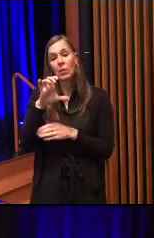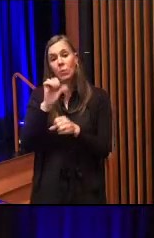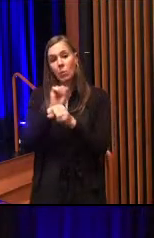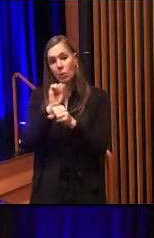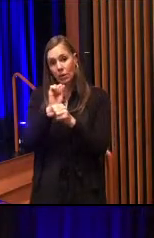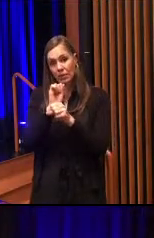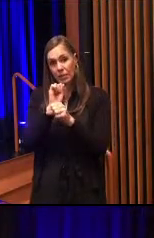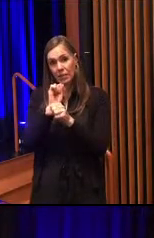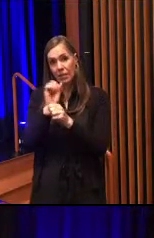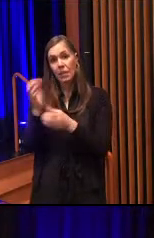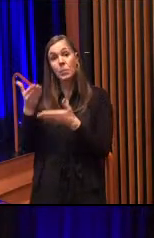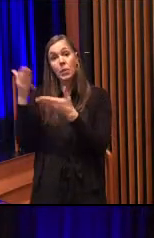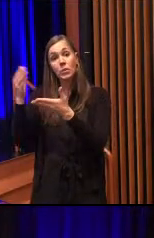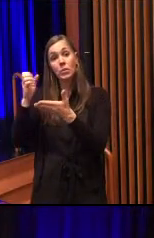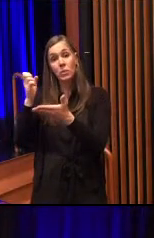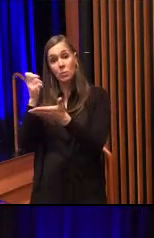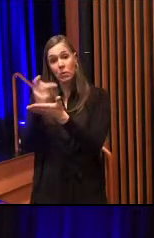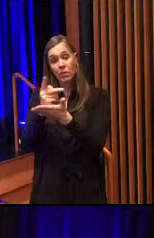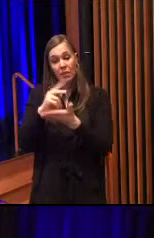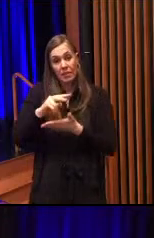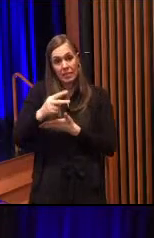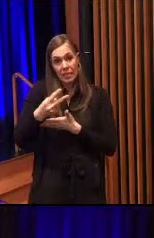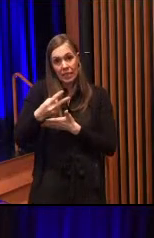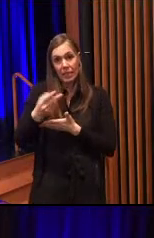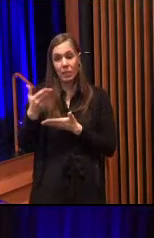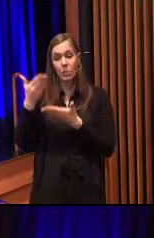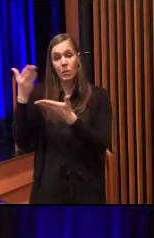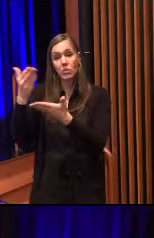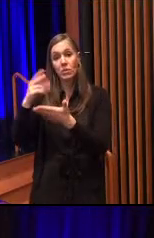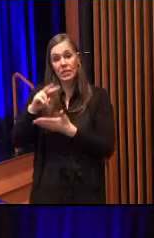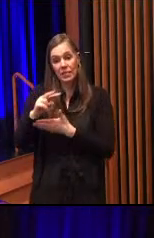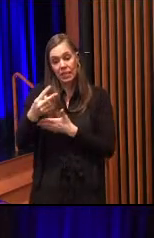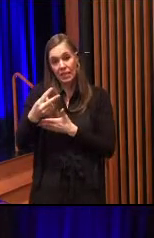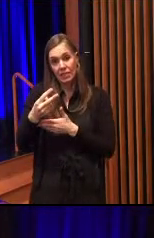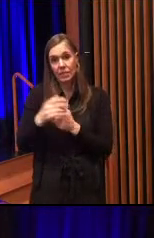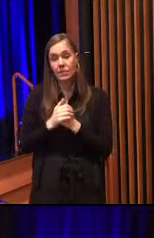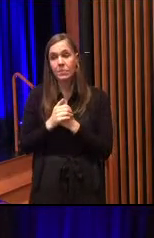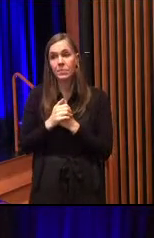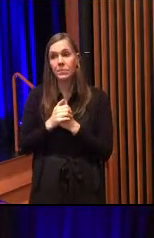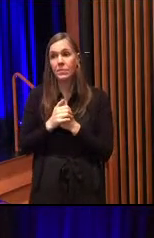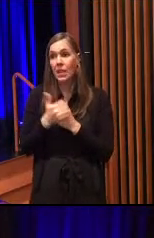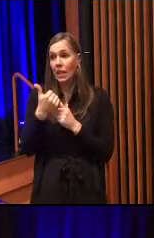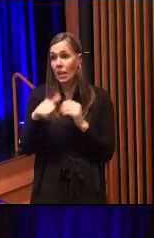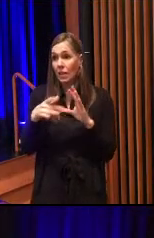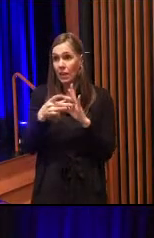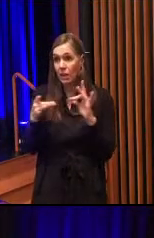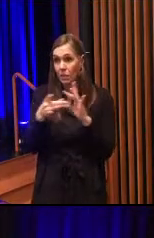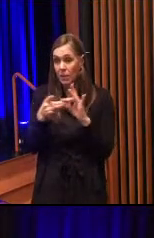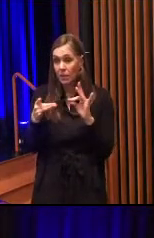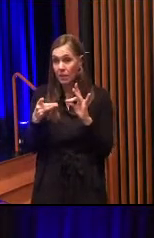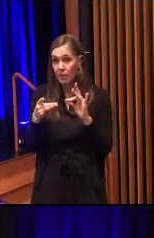Motion to approve. Second. We have a motion and a second, councillors. Any comment?